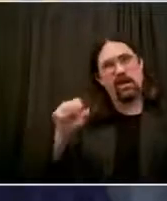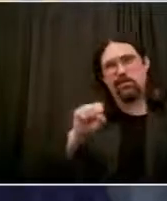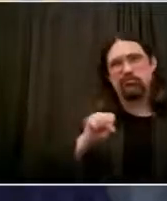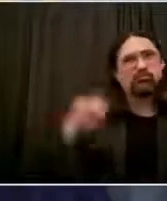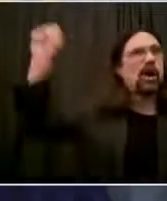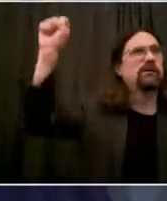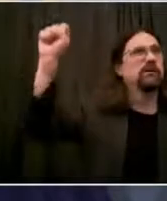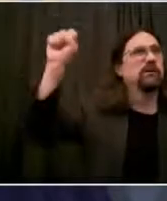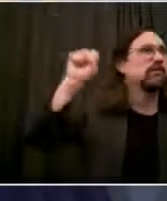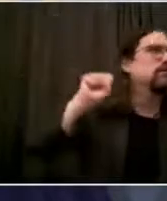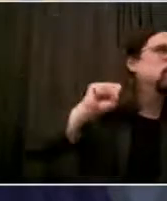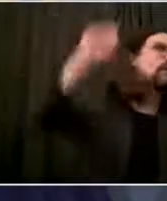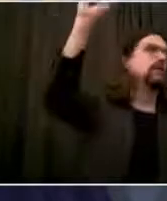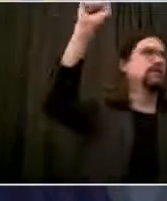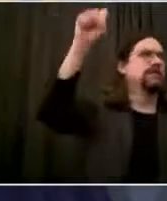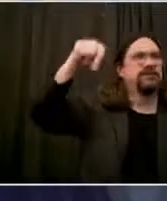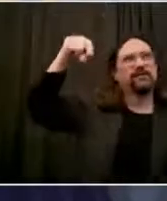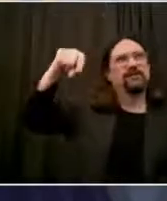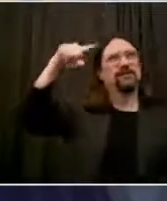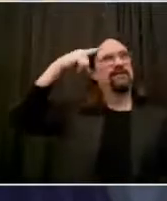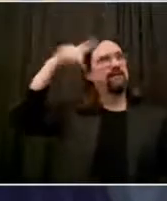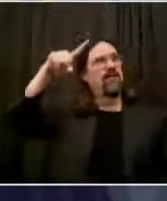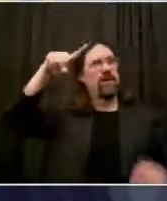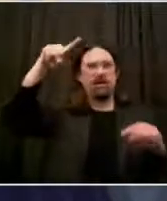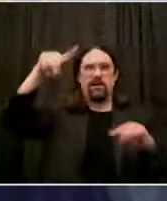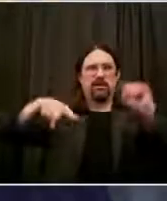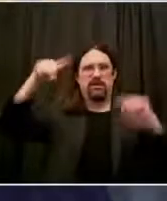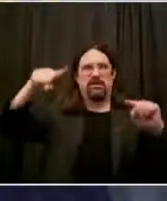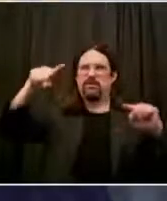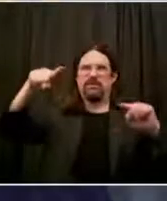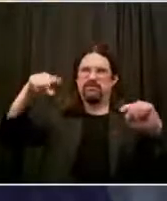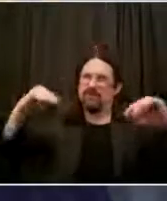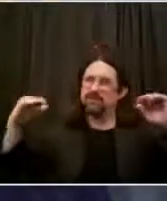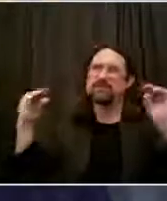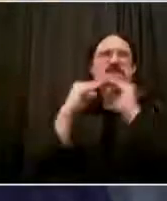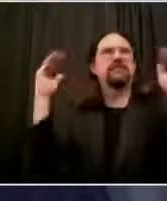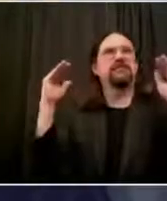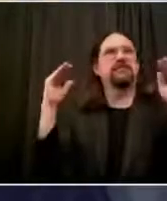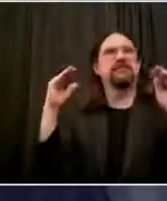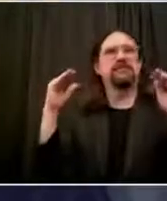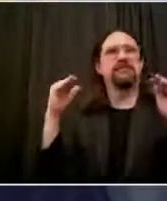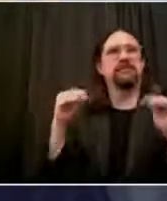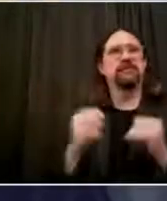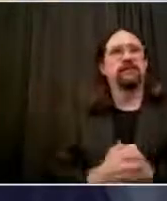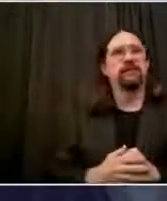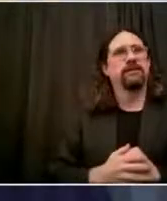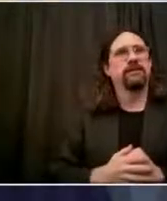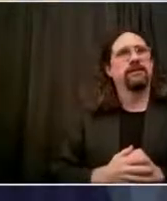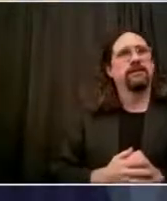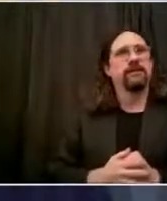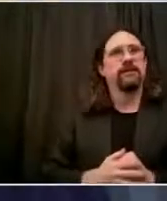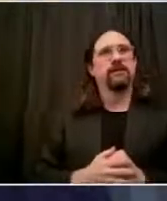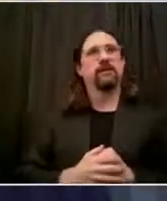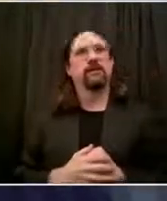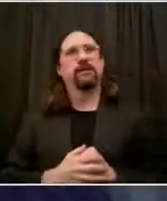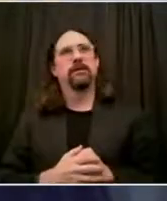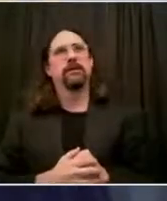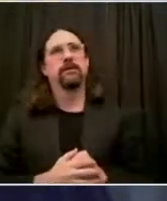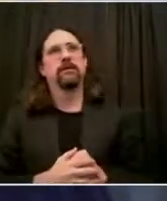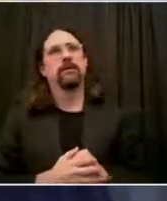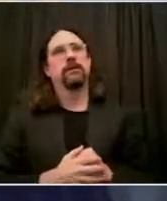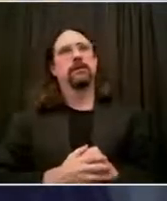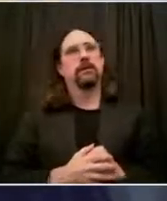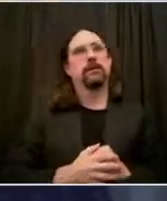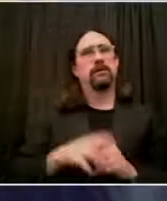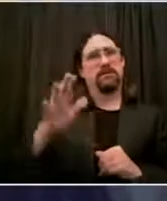indicators of crime rising. And it's rising in the same communities often that are the hardest hit by the coronavirus